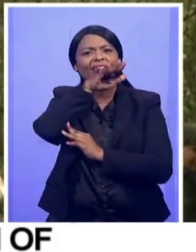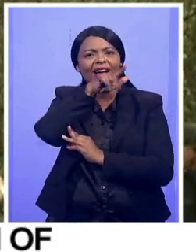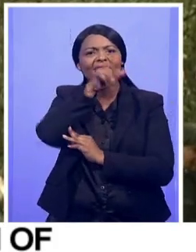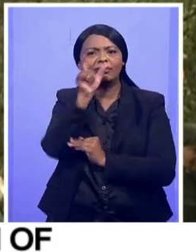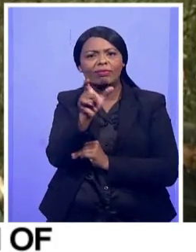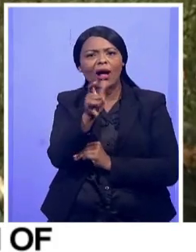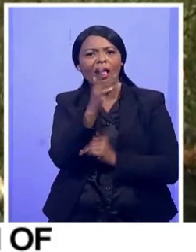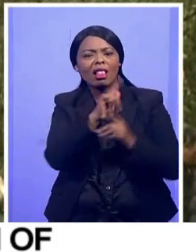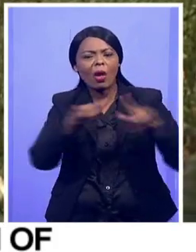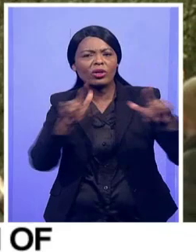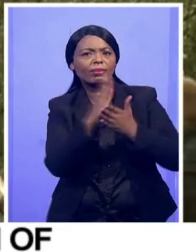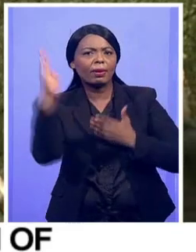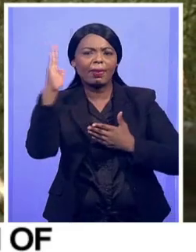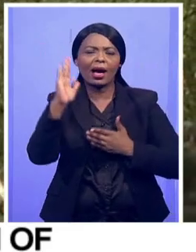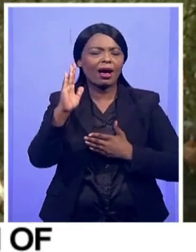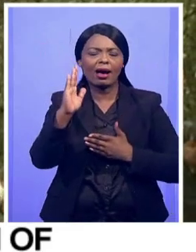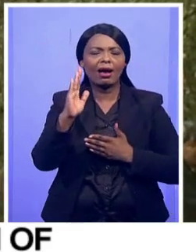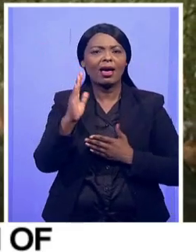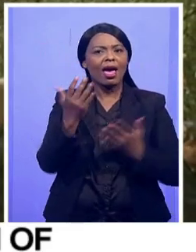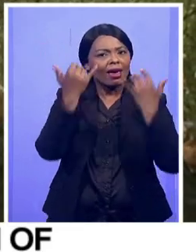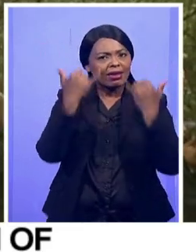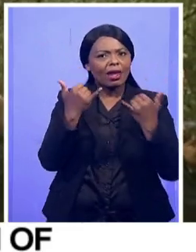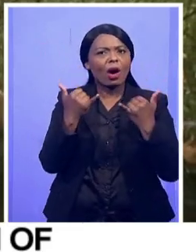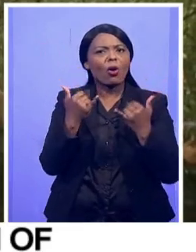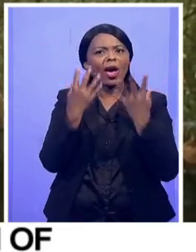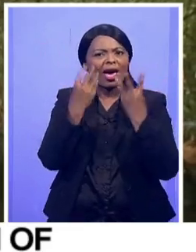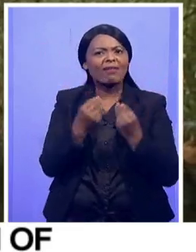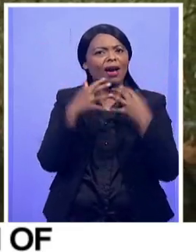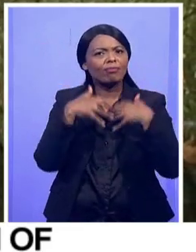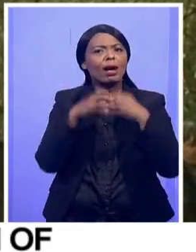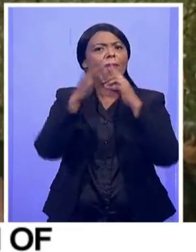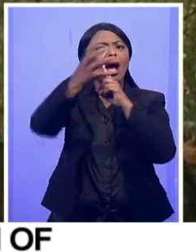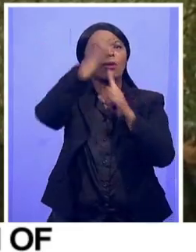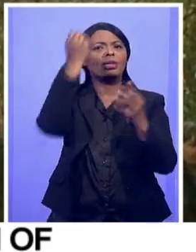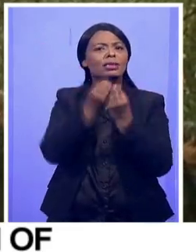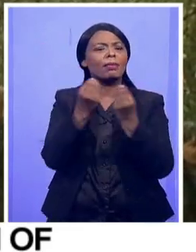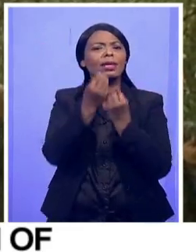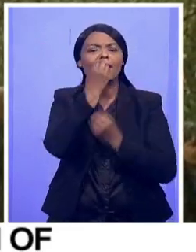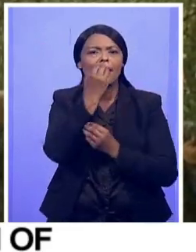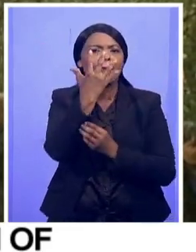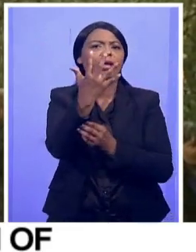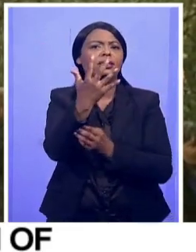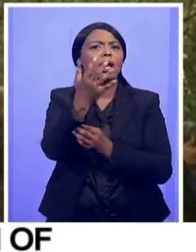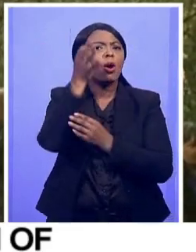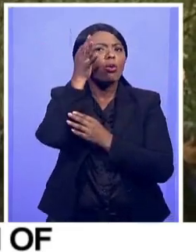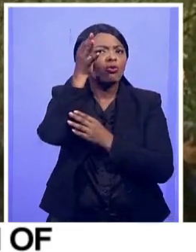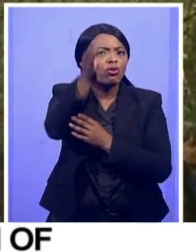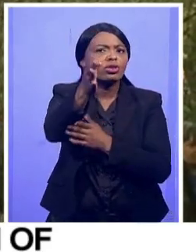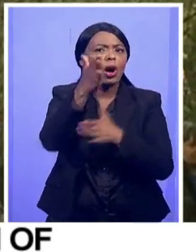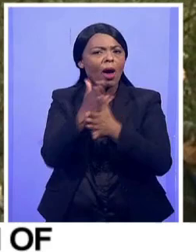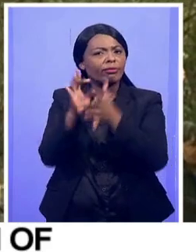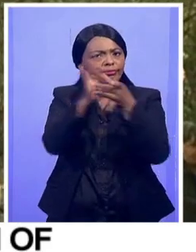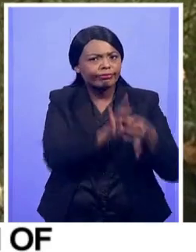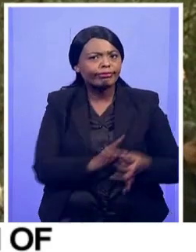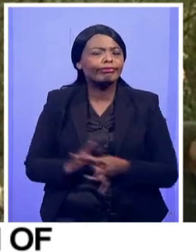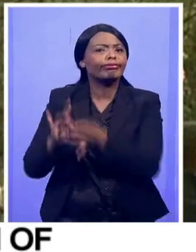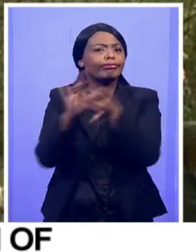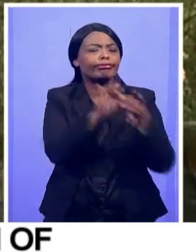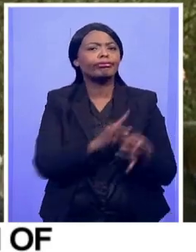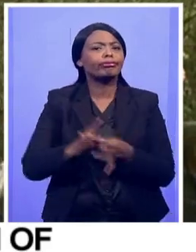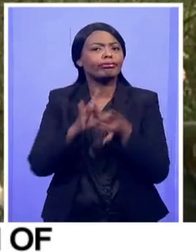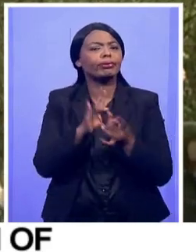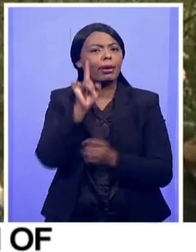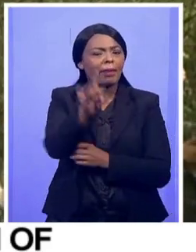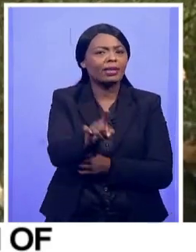we actually accomplished. And we've accomplished something amazing, and we need to work together to even a brighter future. And like I said, so